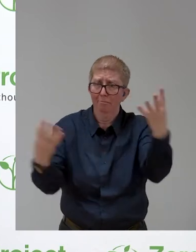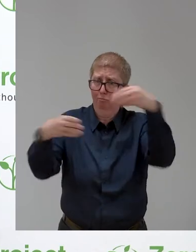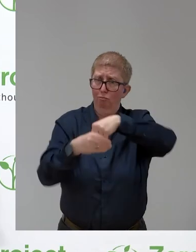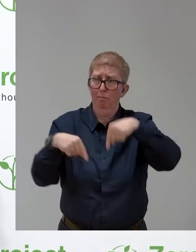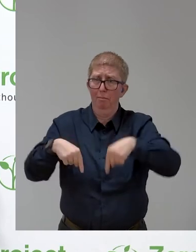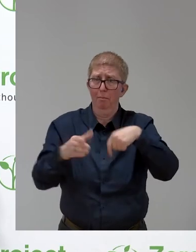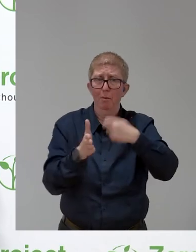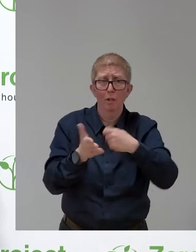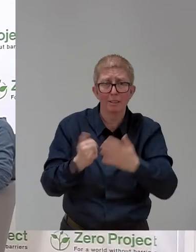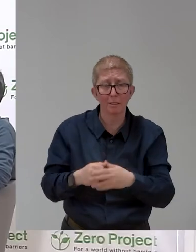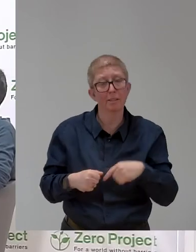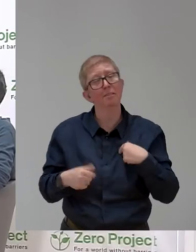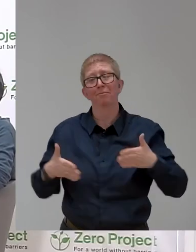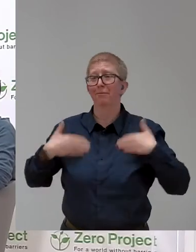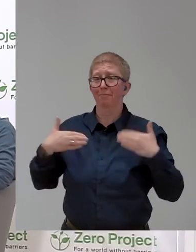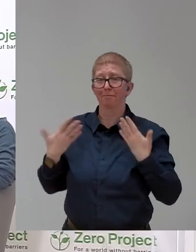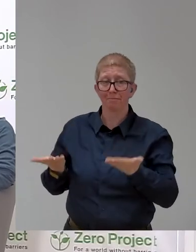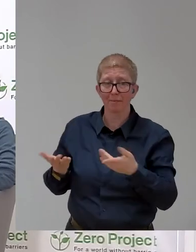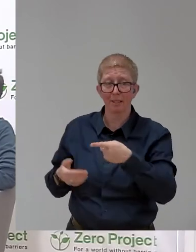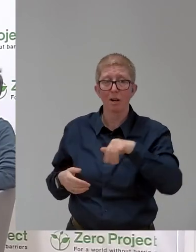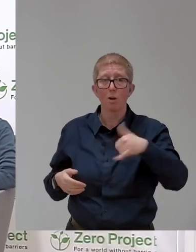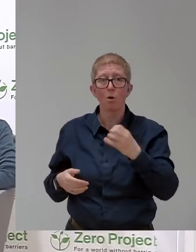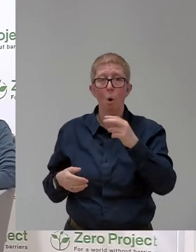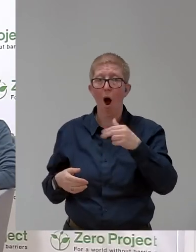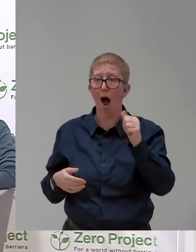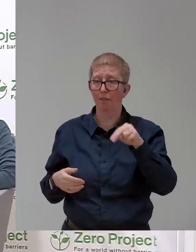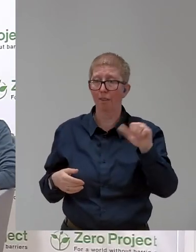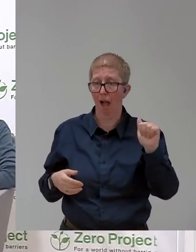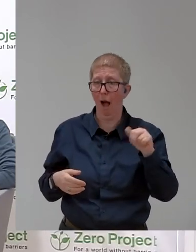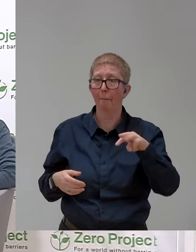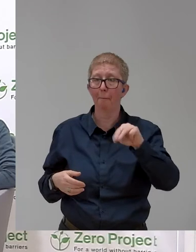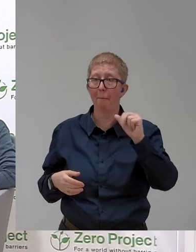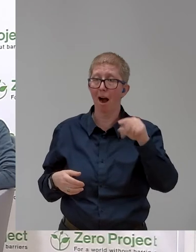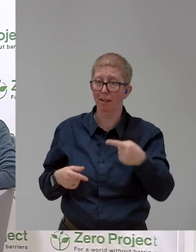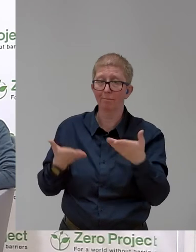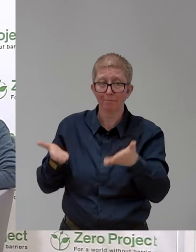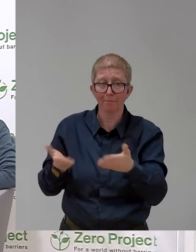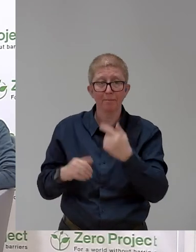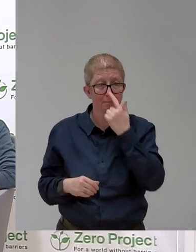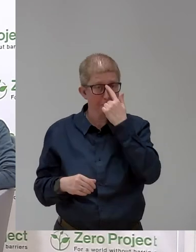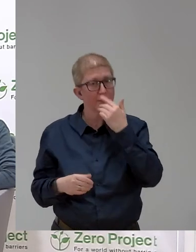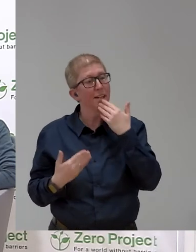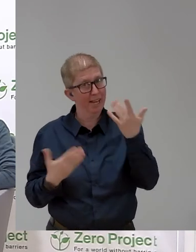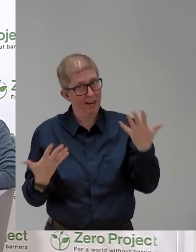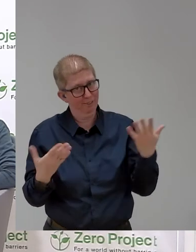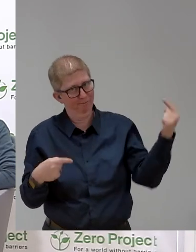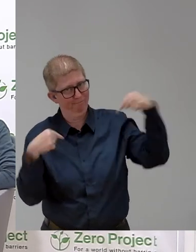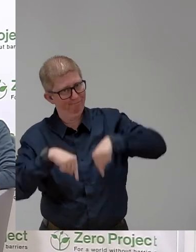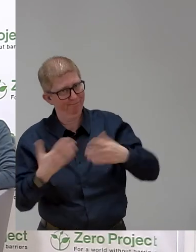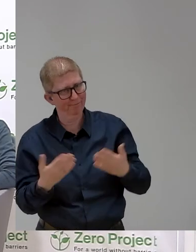honor to have Johanna Mung with me. Good afternoon, Johanna. Thank you for coming, and let's start with the first part